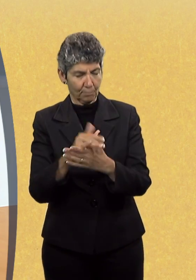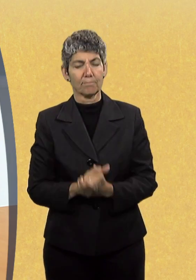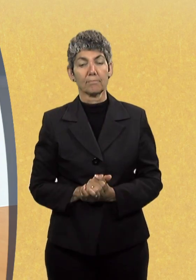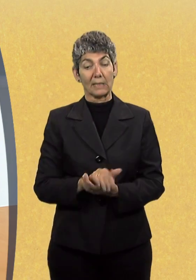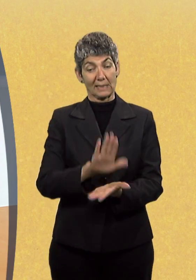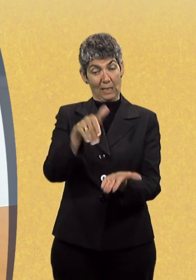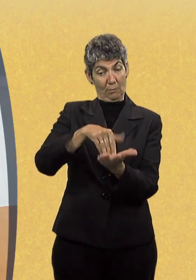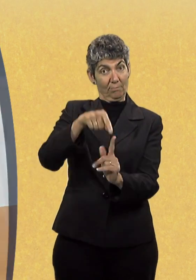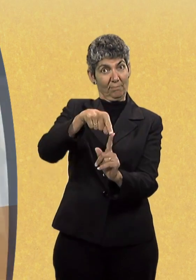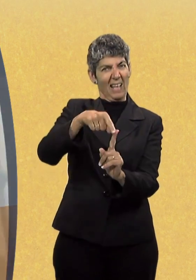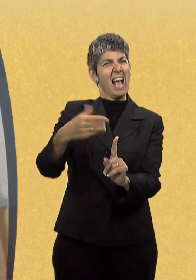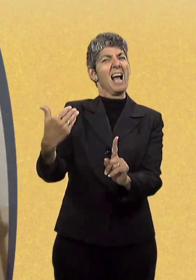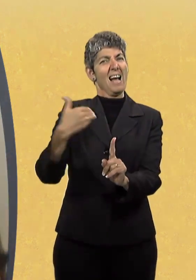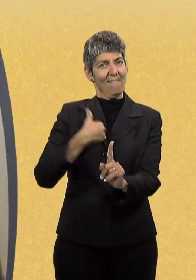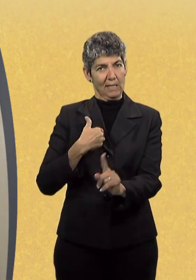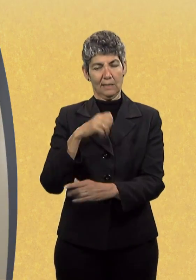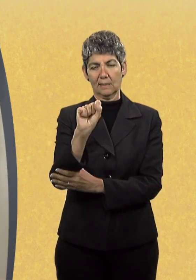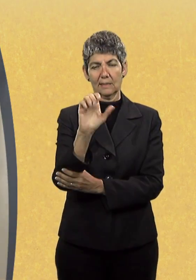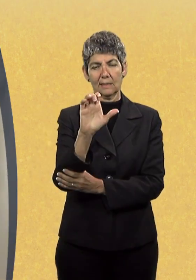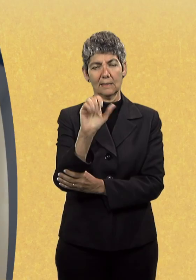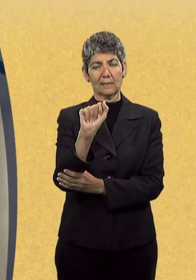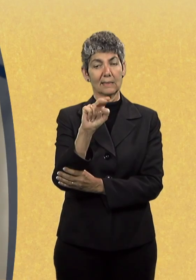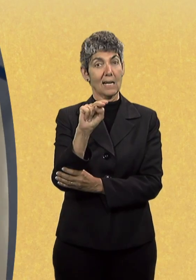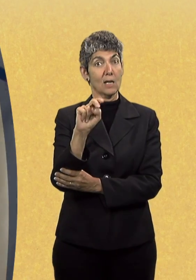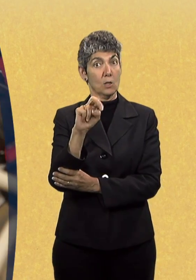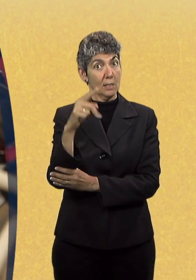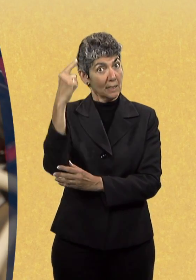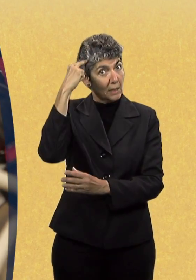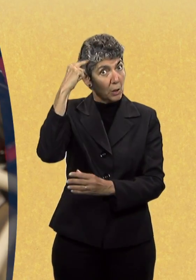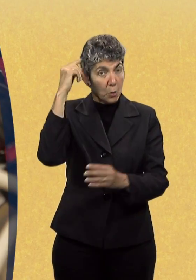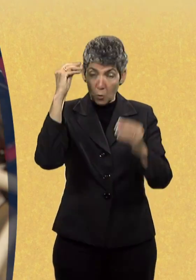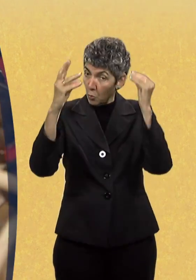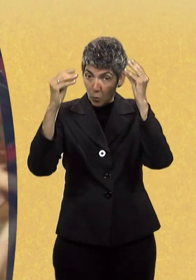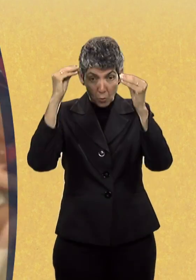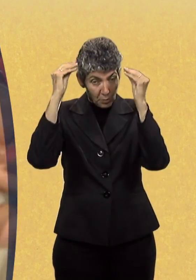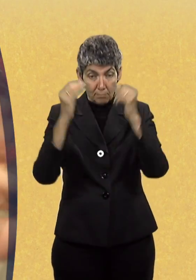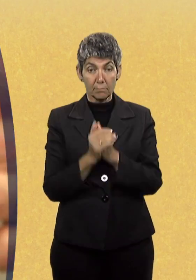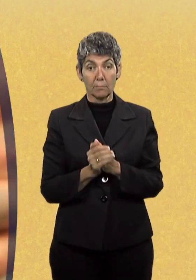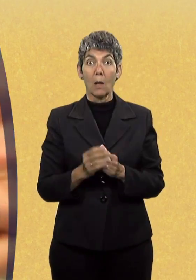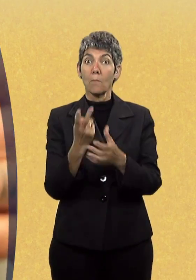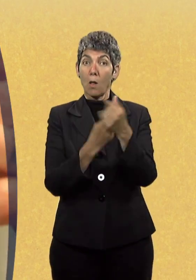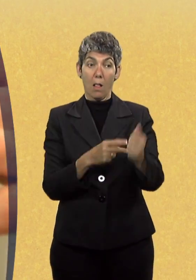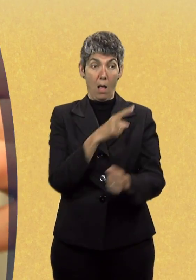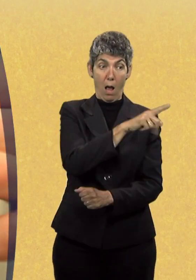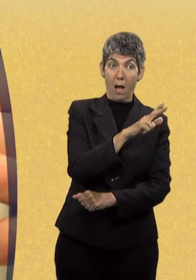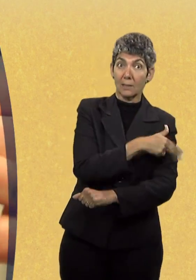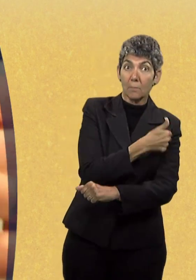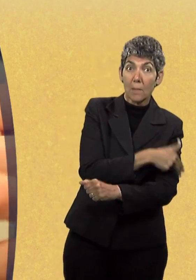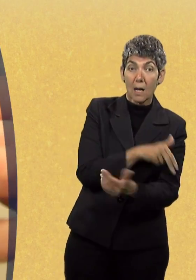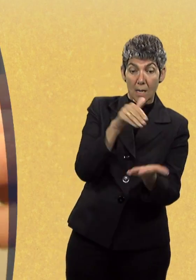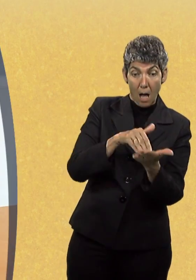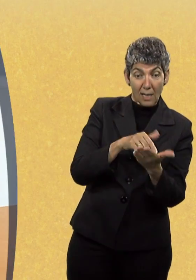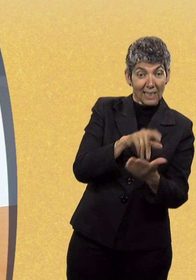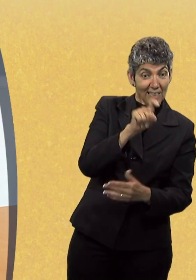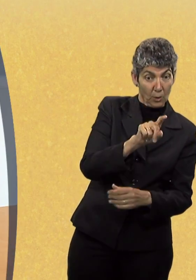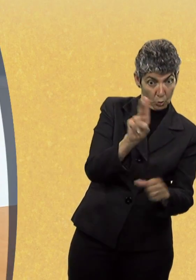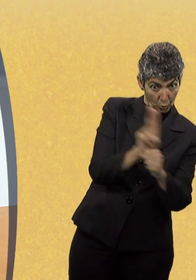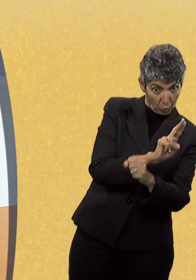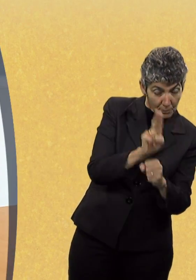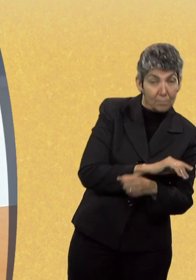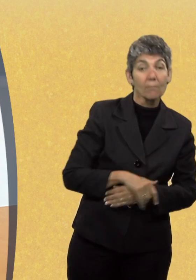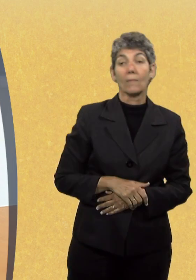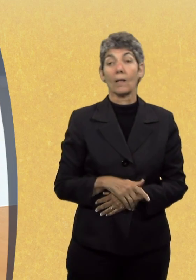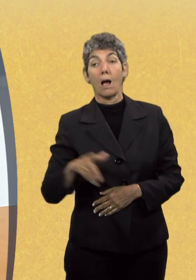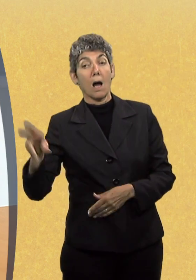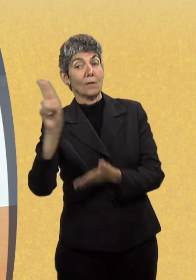part of medical complexes. They're part of hospitals, and a scientific researcher must share the time